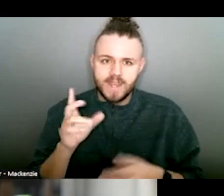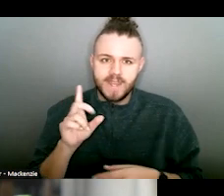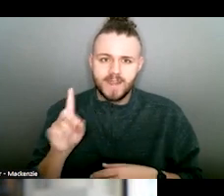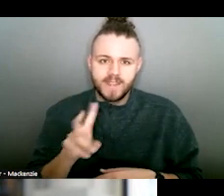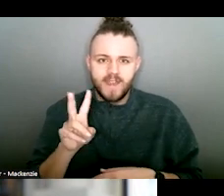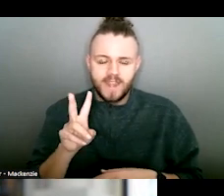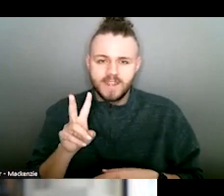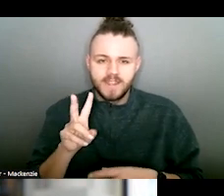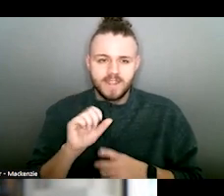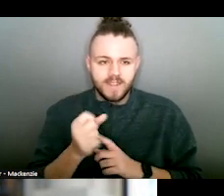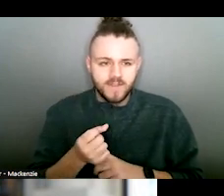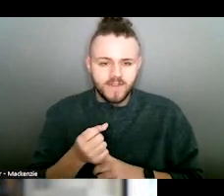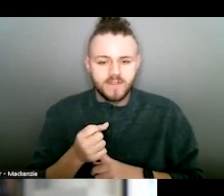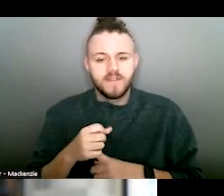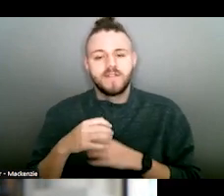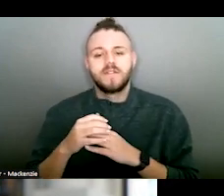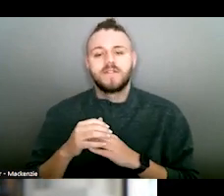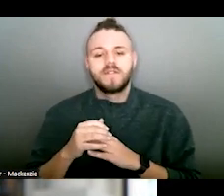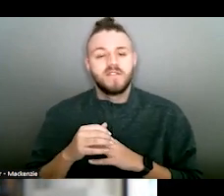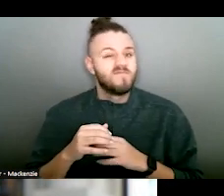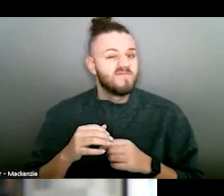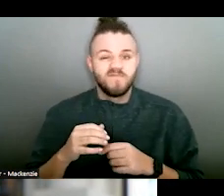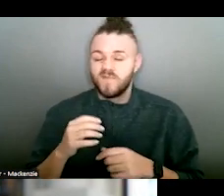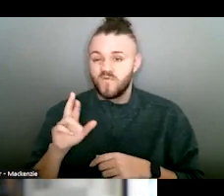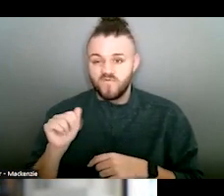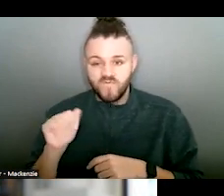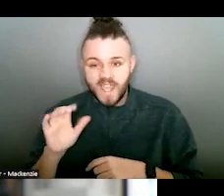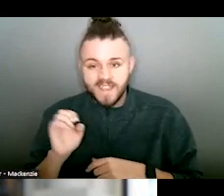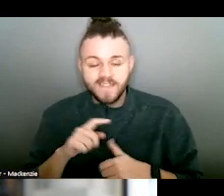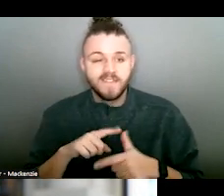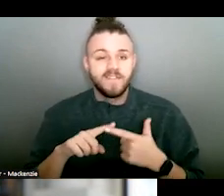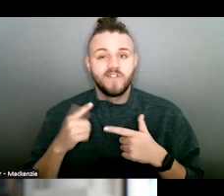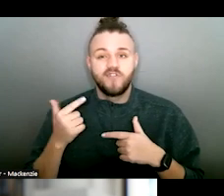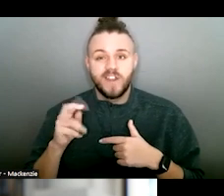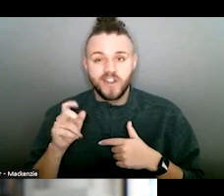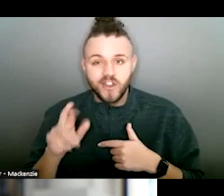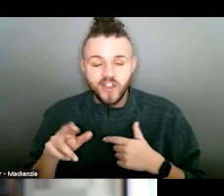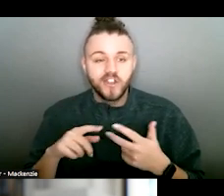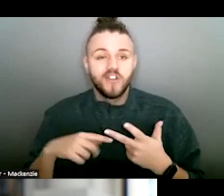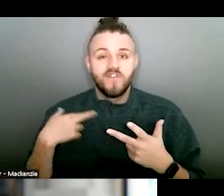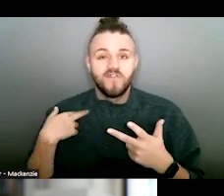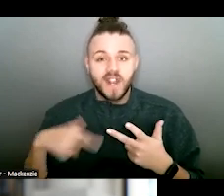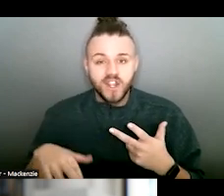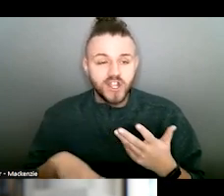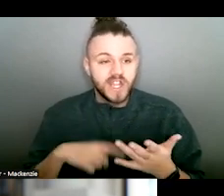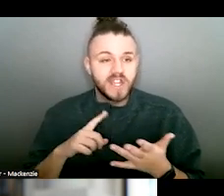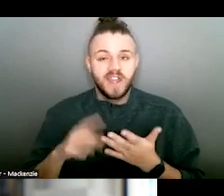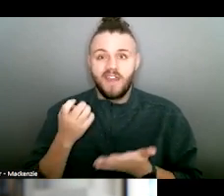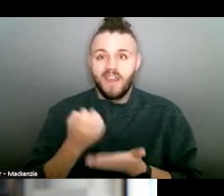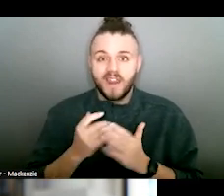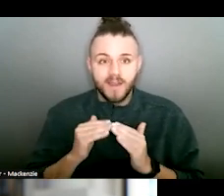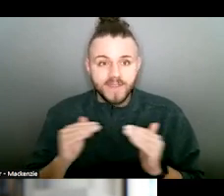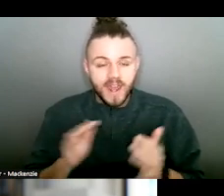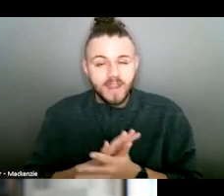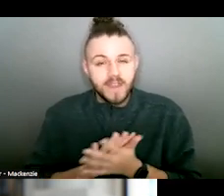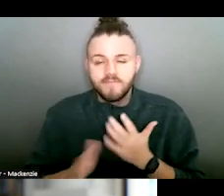abuse. Domestic abuse knows no race, it knows no gender, it knows no religion, it knows